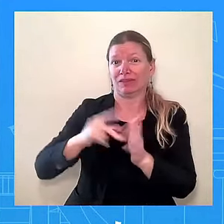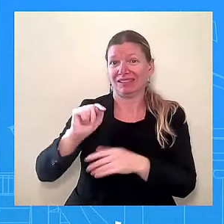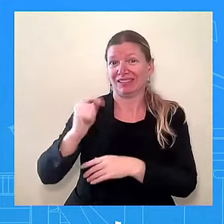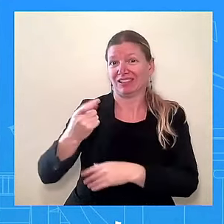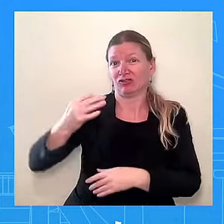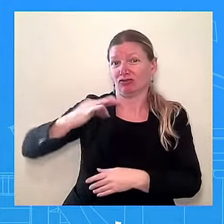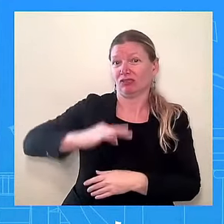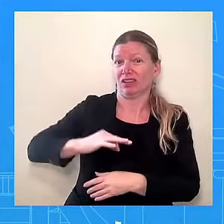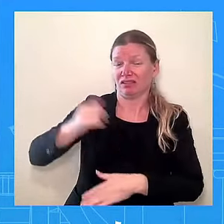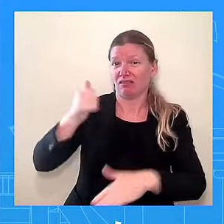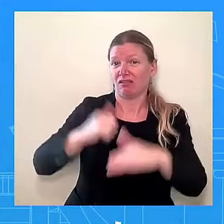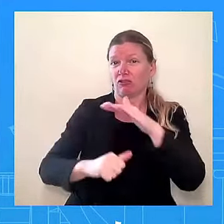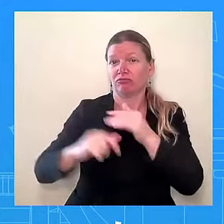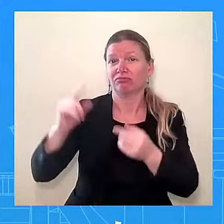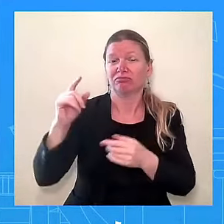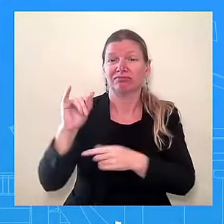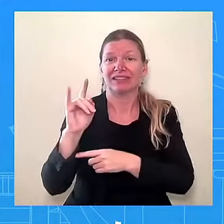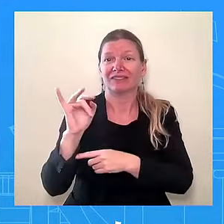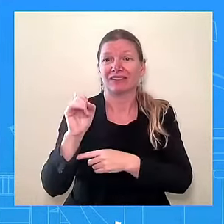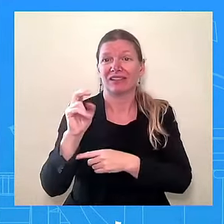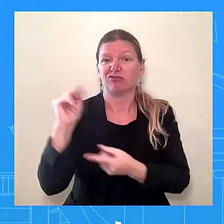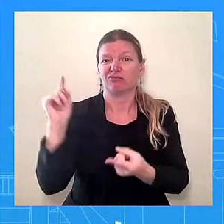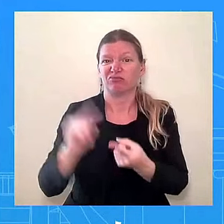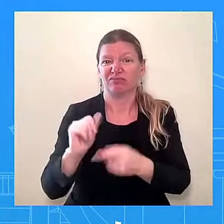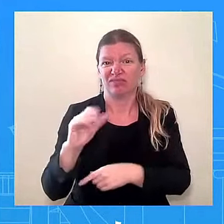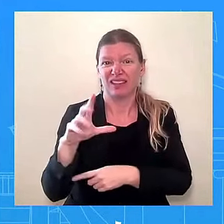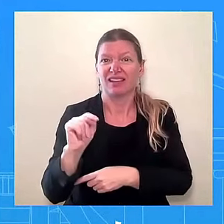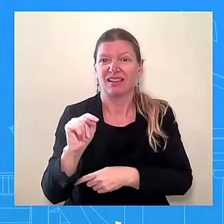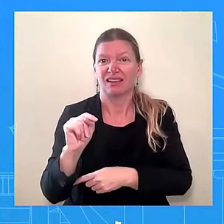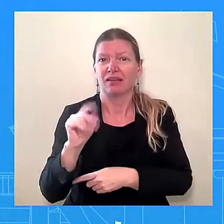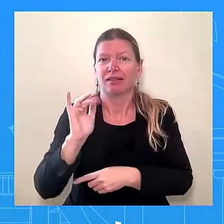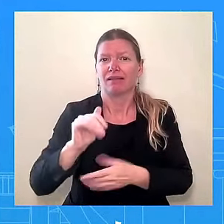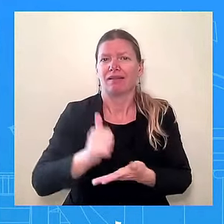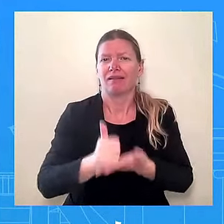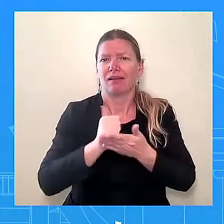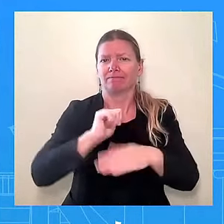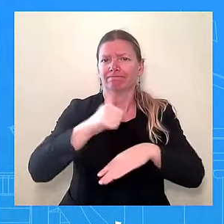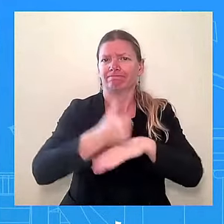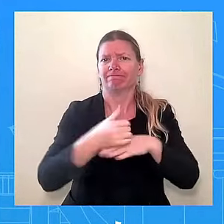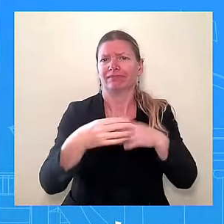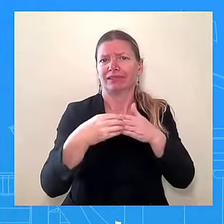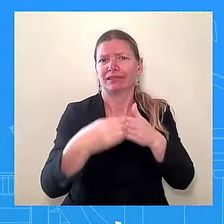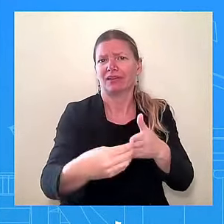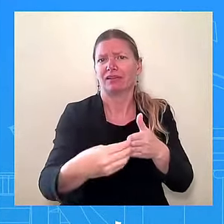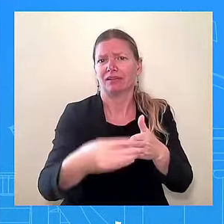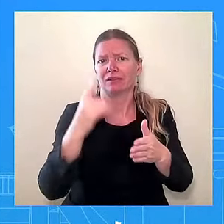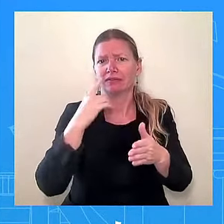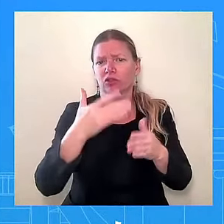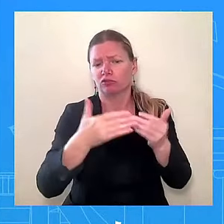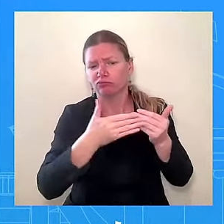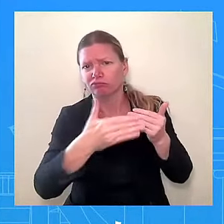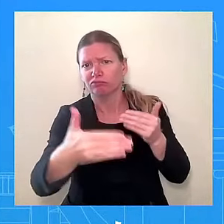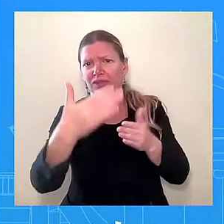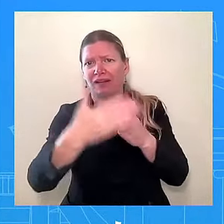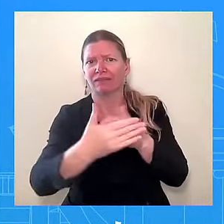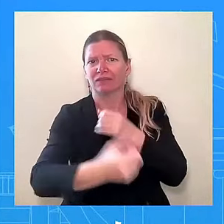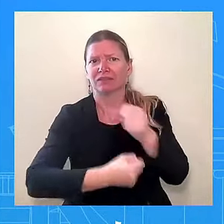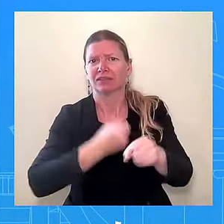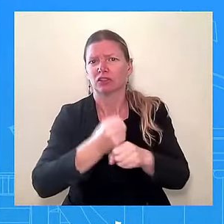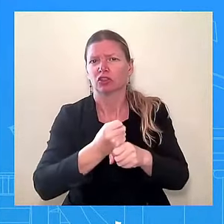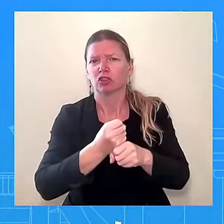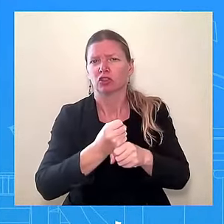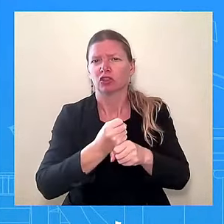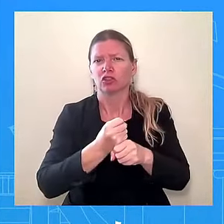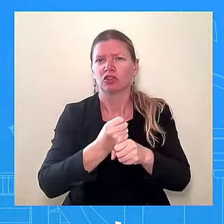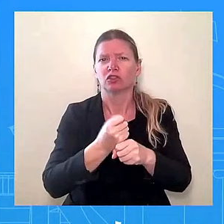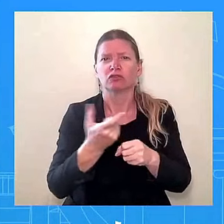of the year to provide the industry an awareness of how to qualify the sustainable aviation fuel that's going to be made in the future for